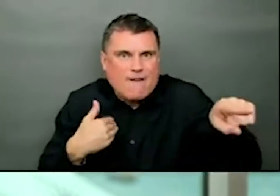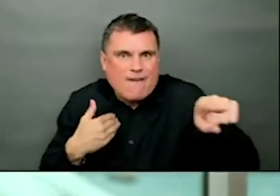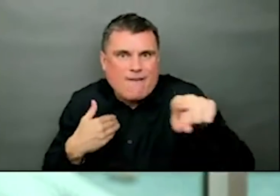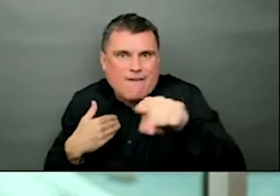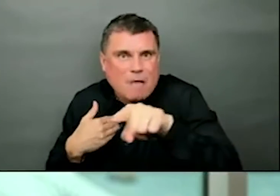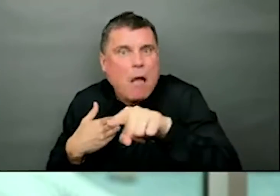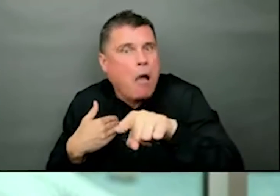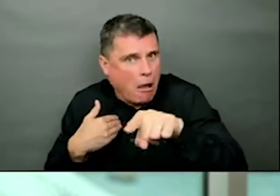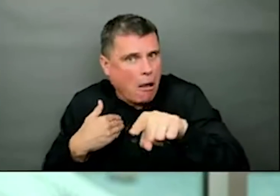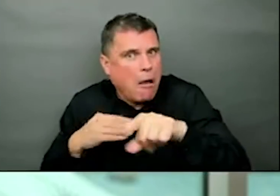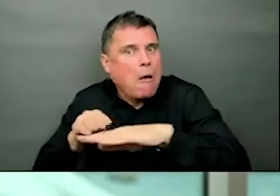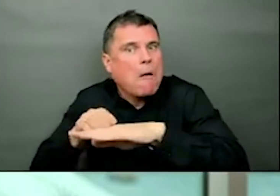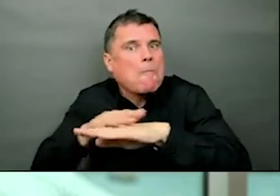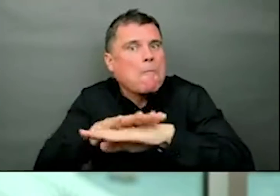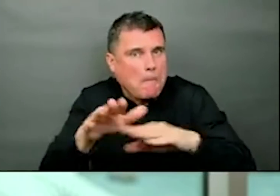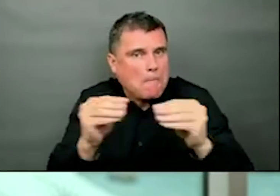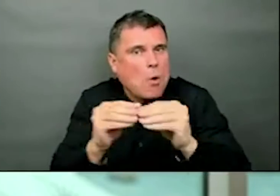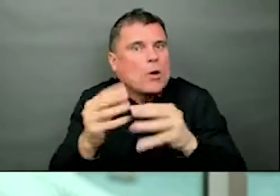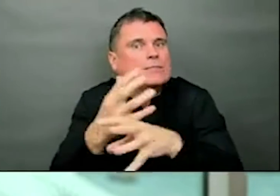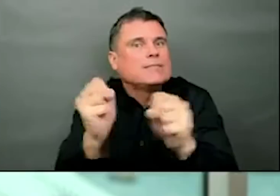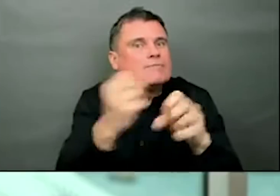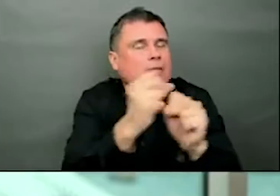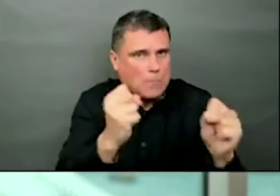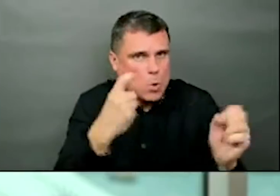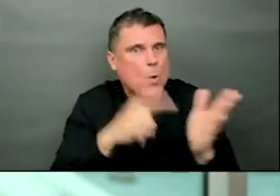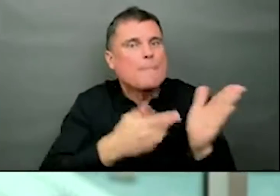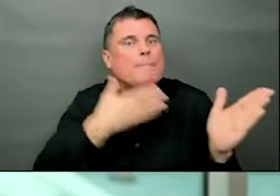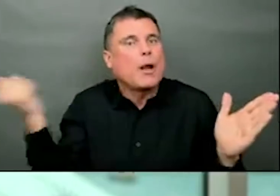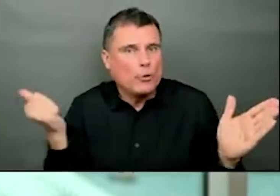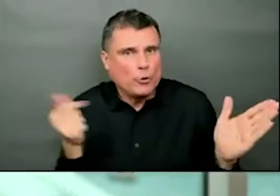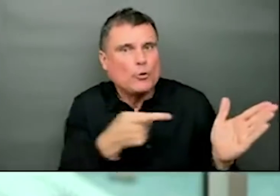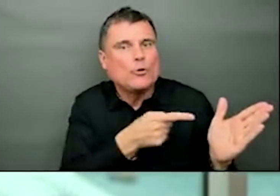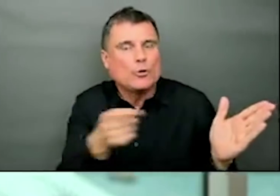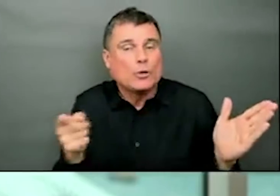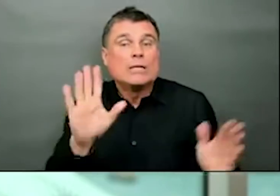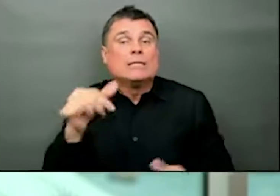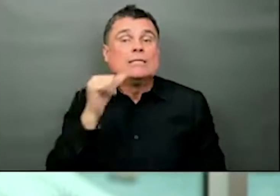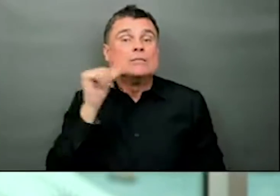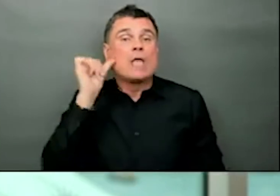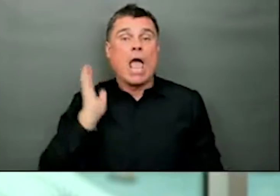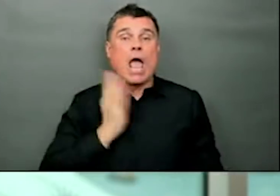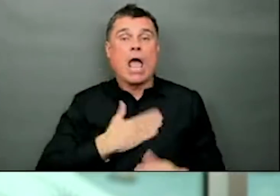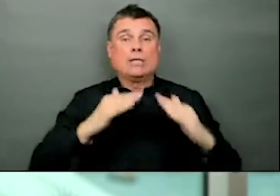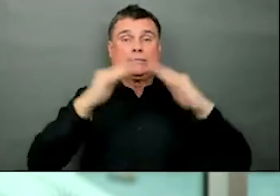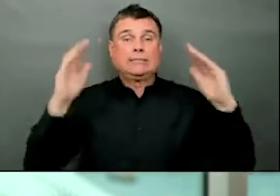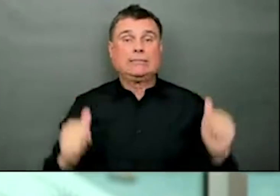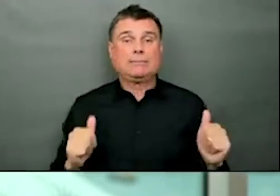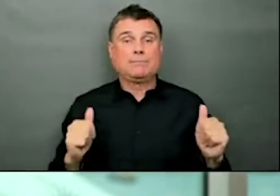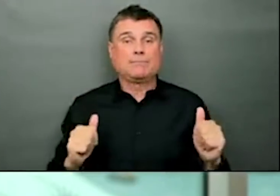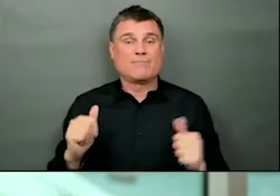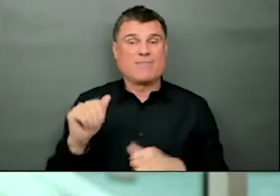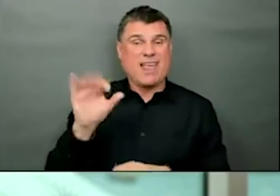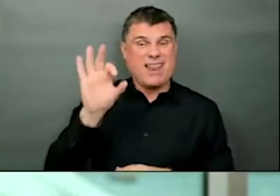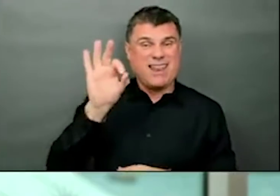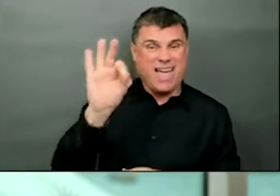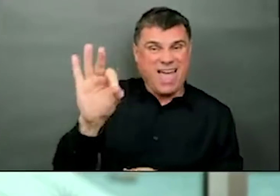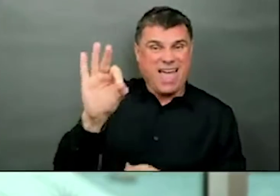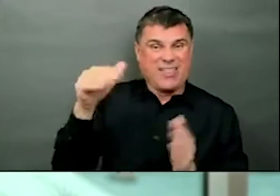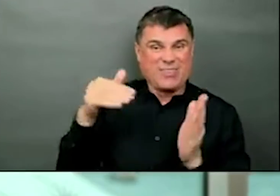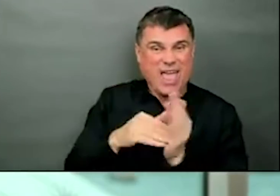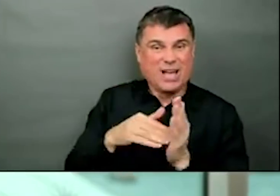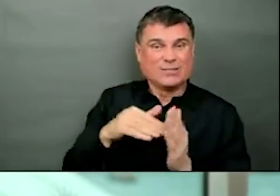we did 9,000, yesterday the system did 9,800 immunizations, 9,008